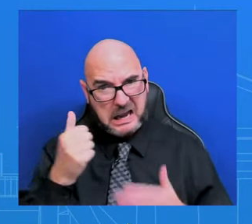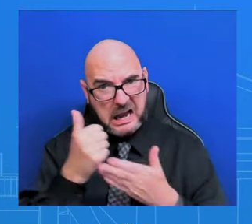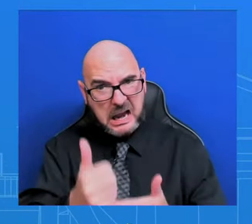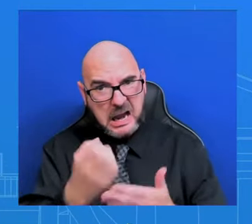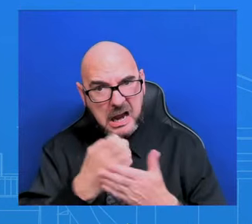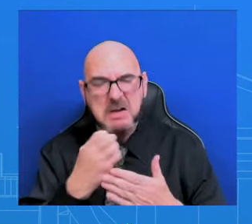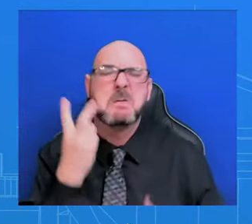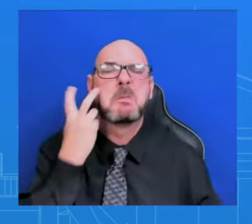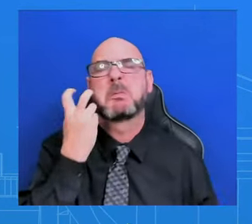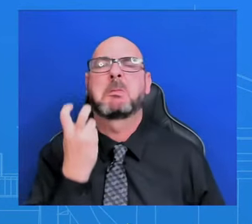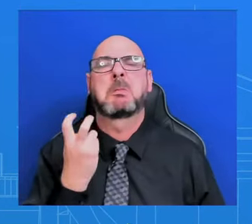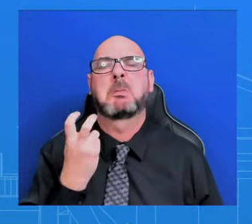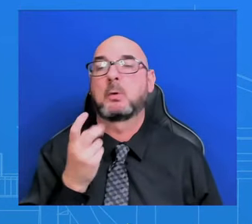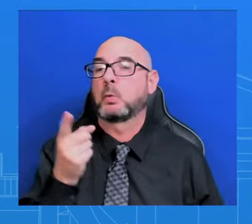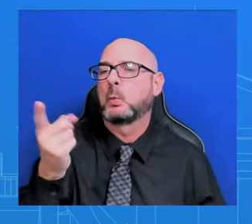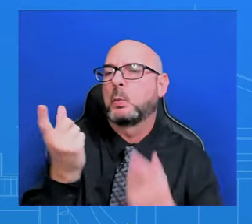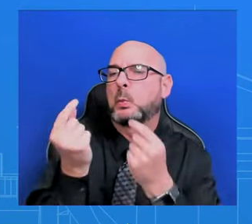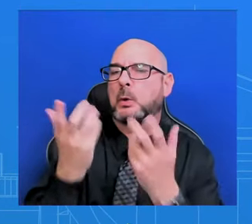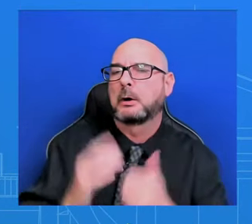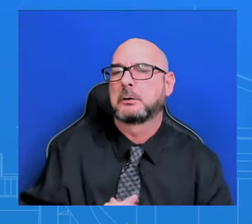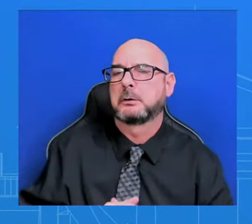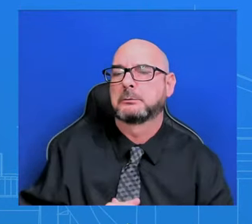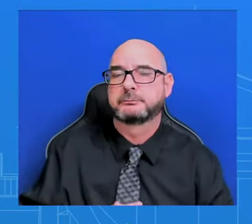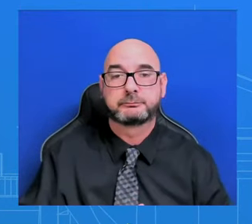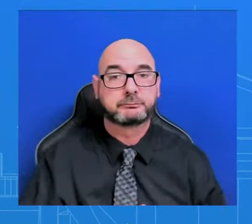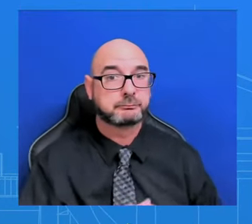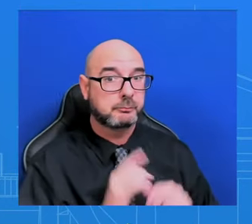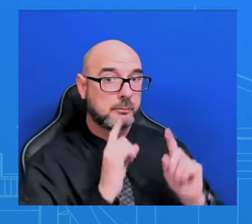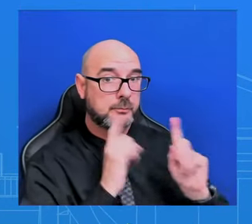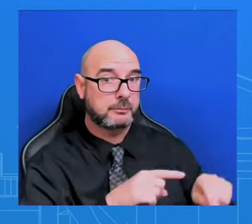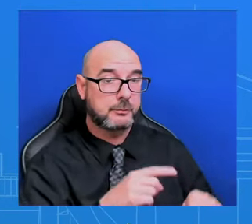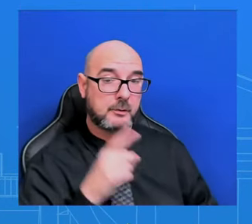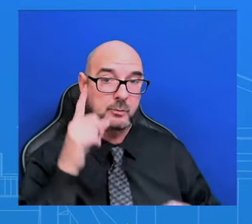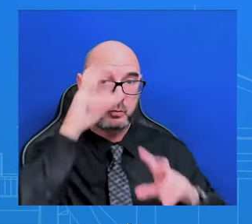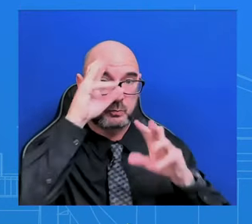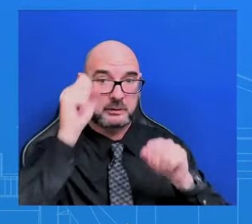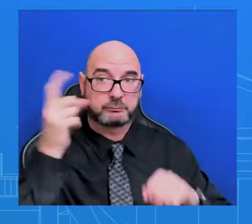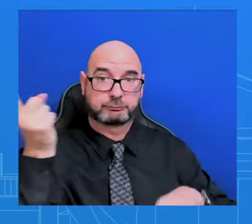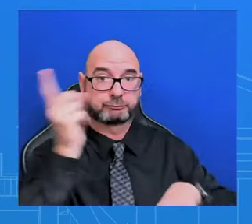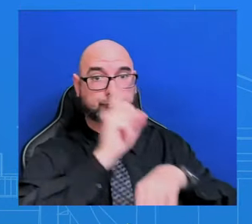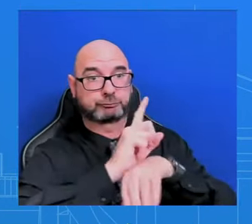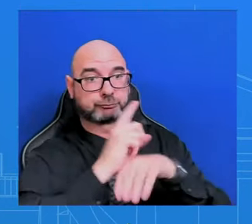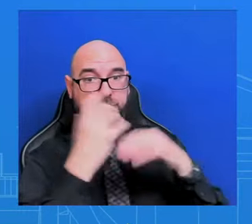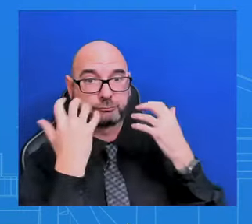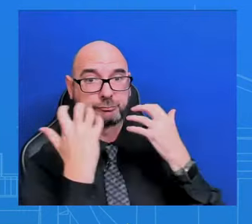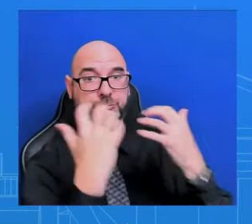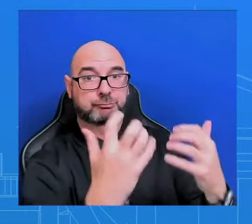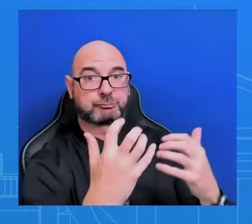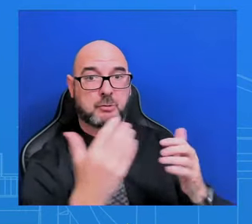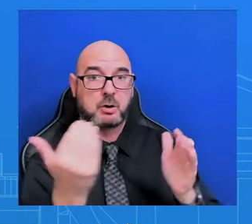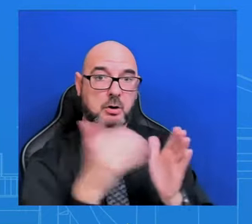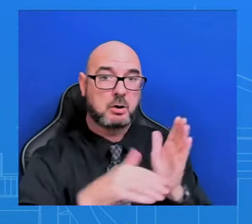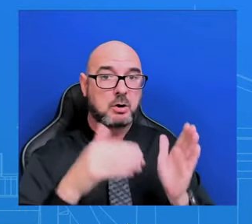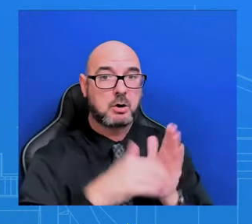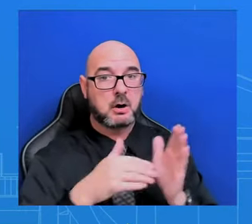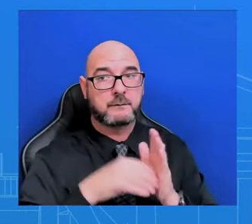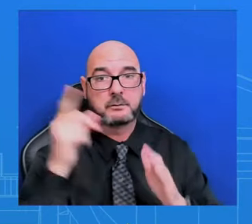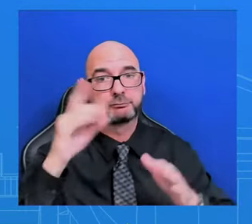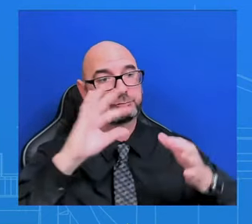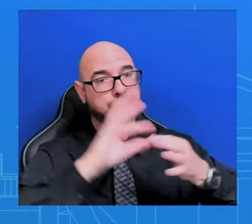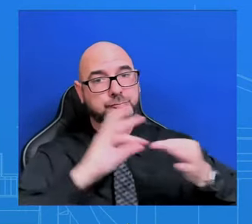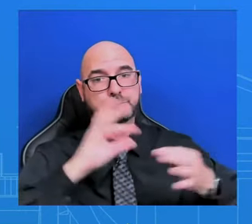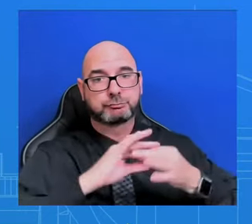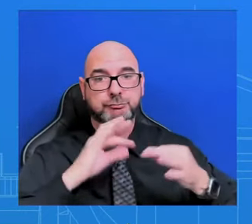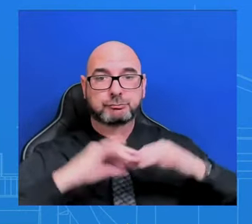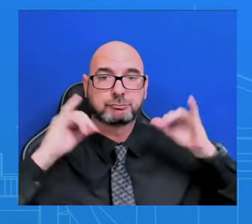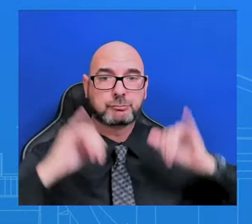continue to have the President speak directly to the American people. You saw him do that in many different ways in the past two weeks where he's been able to